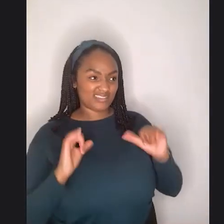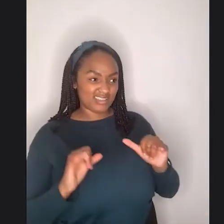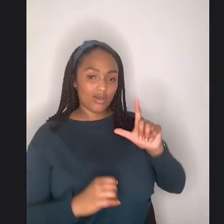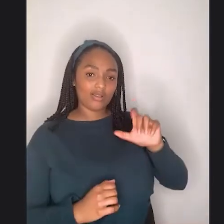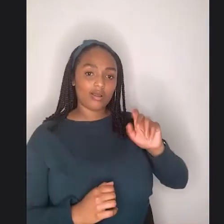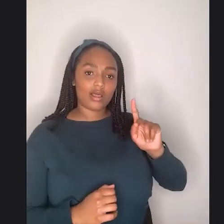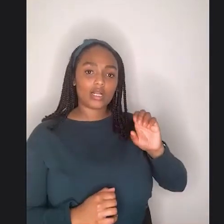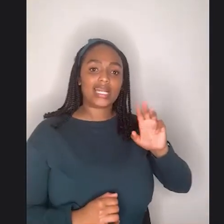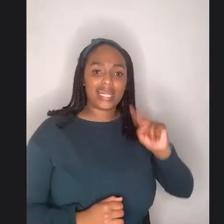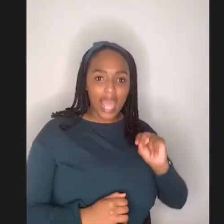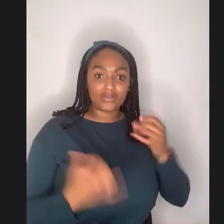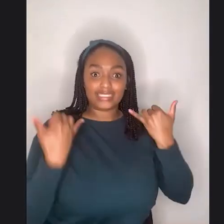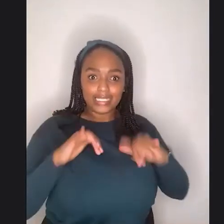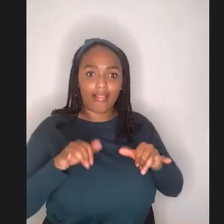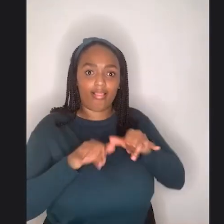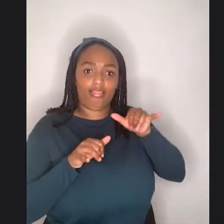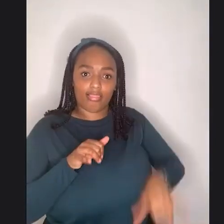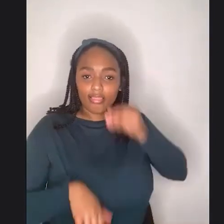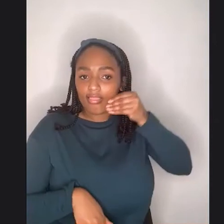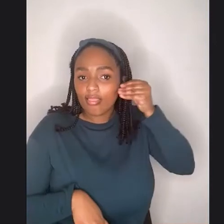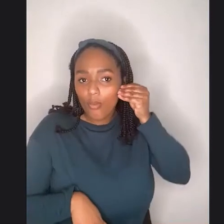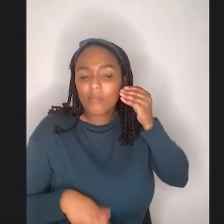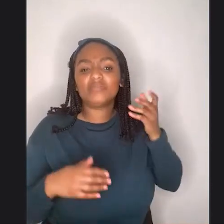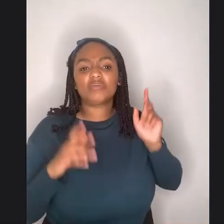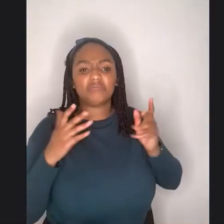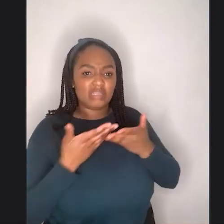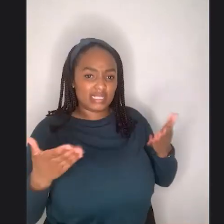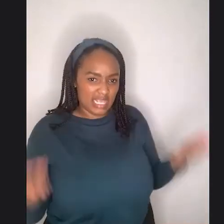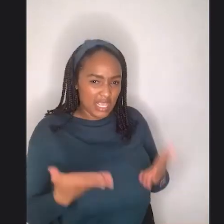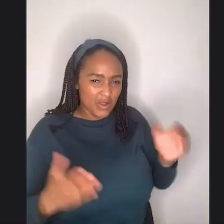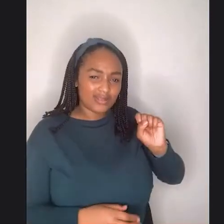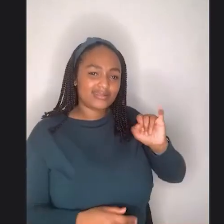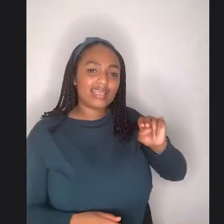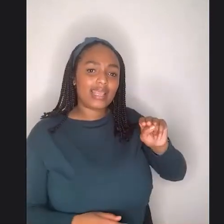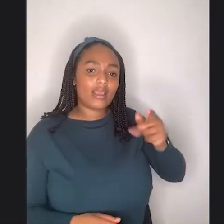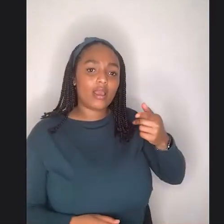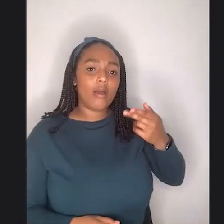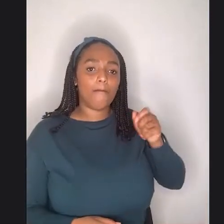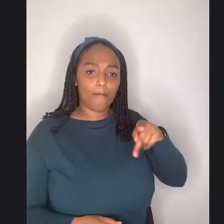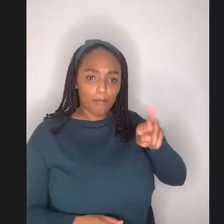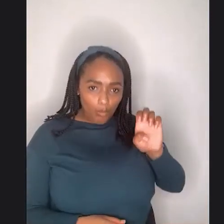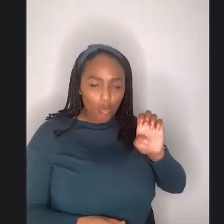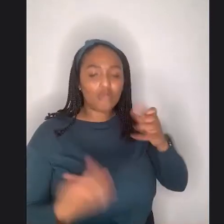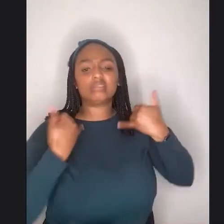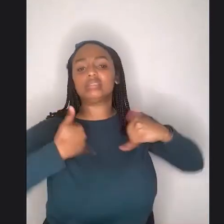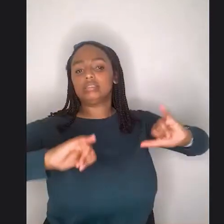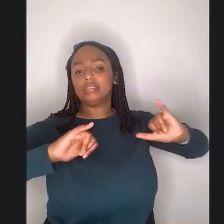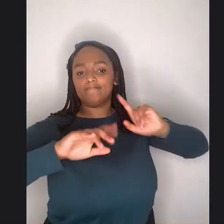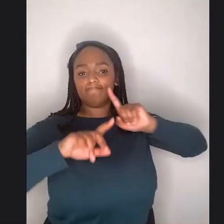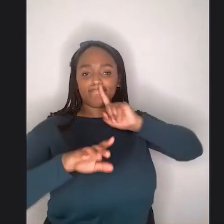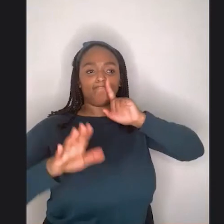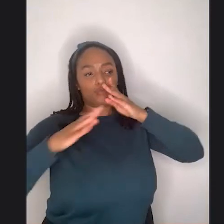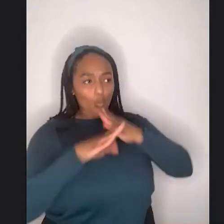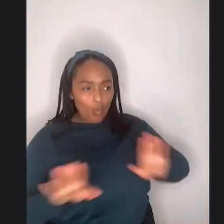quiet. Um, it wasn't supposed to be a busy week with like photo shoots and stuff like that, but, um, I